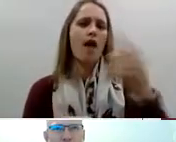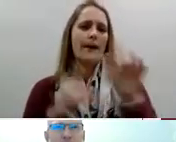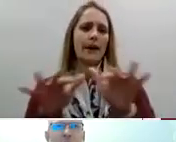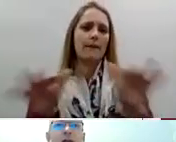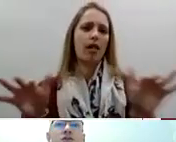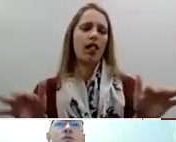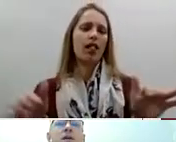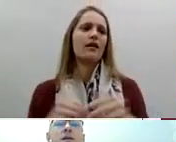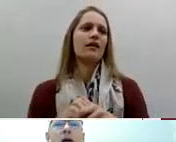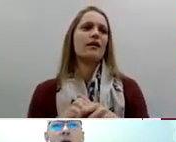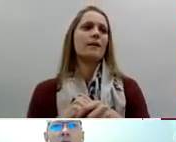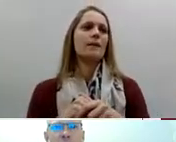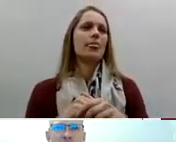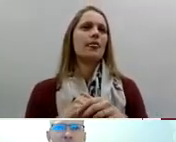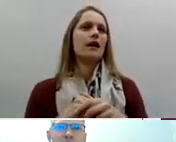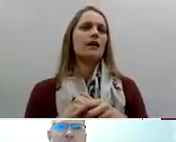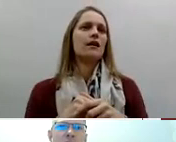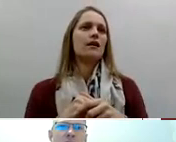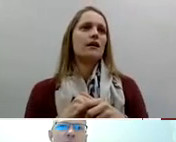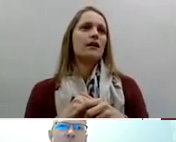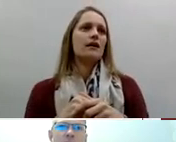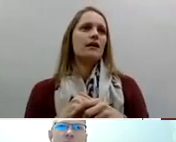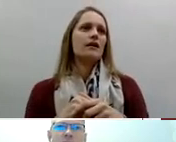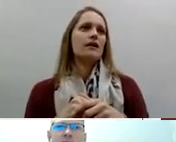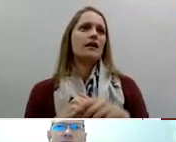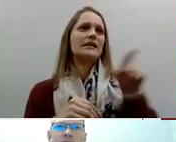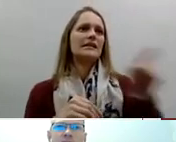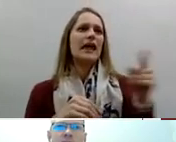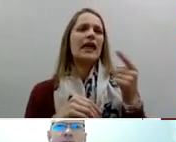to be kind to other people